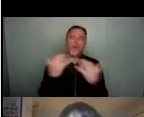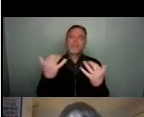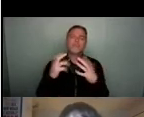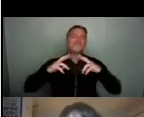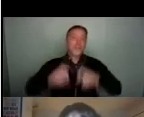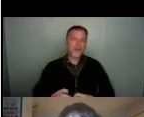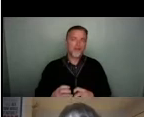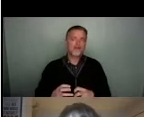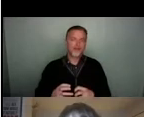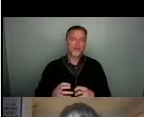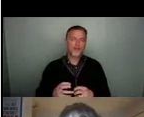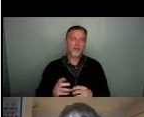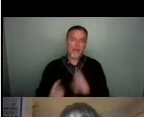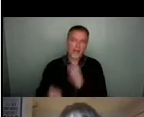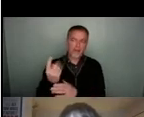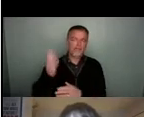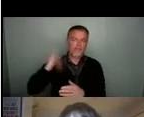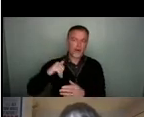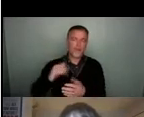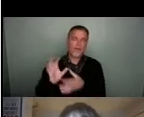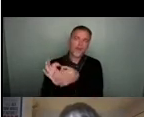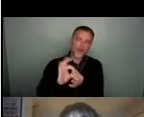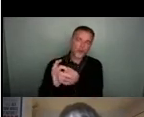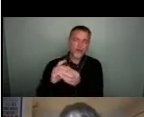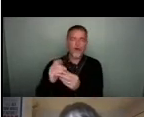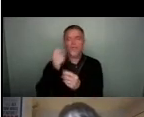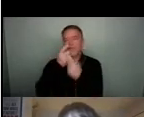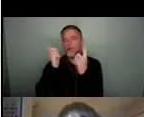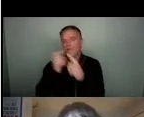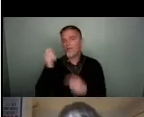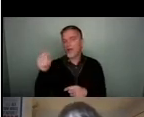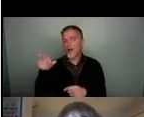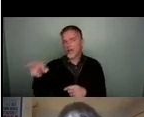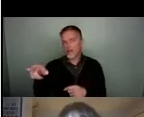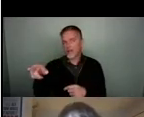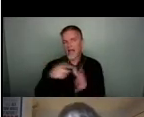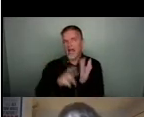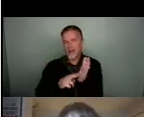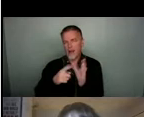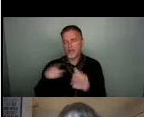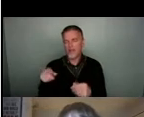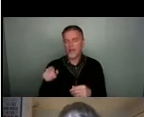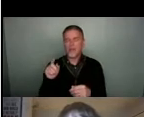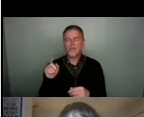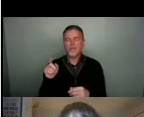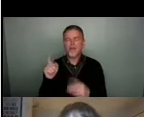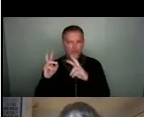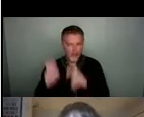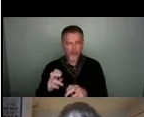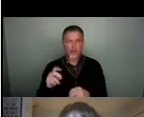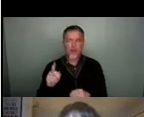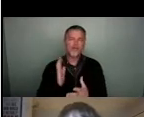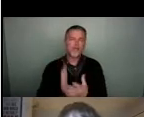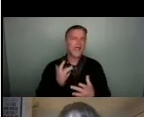done from an associate of the University of Bath, Anna, and there's lots of really